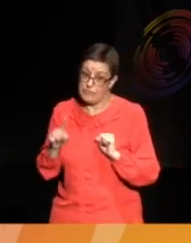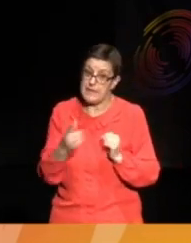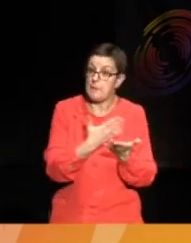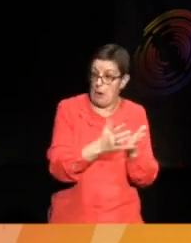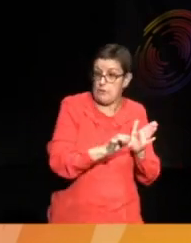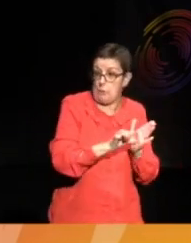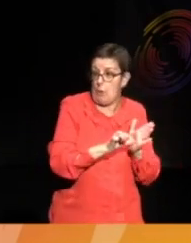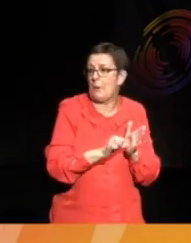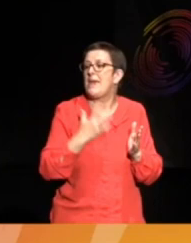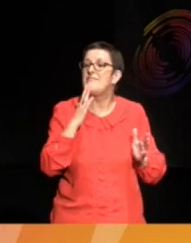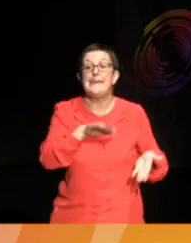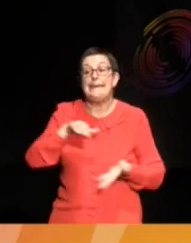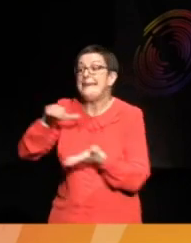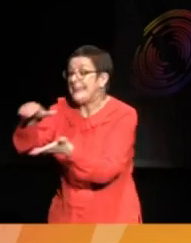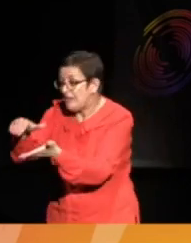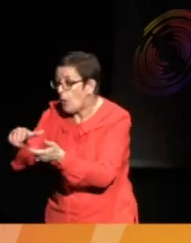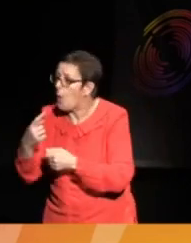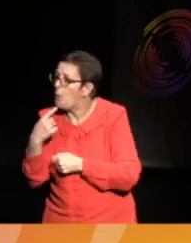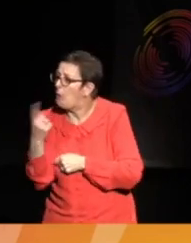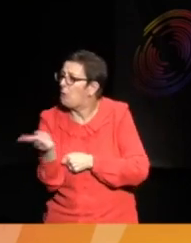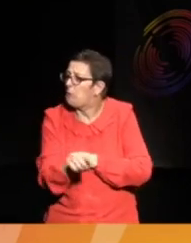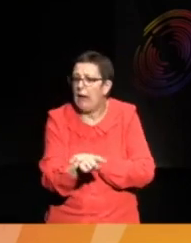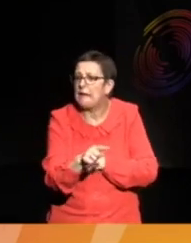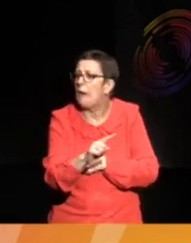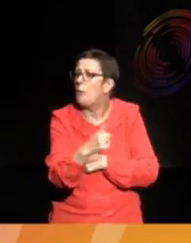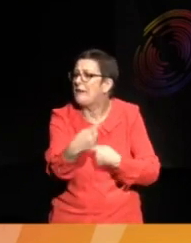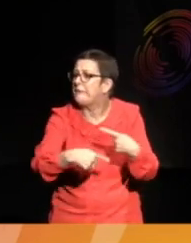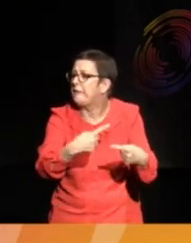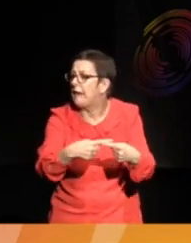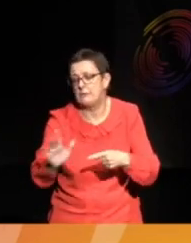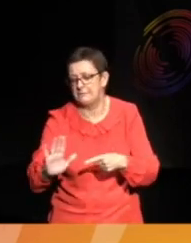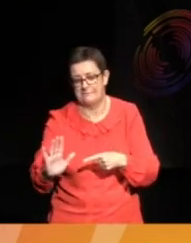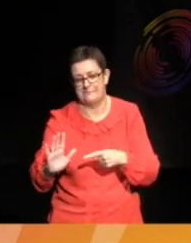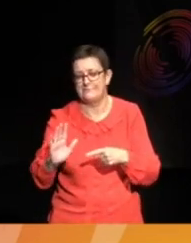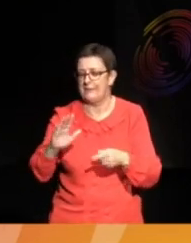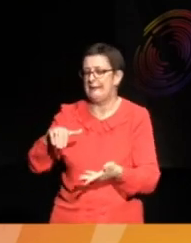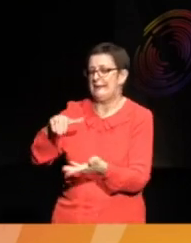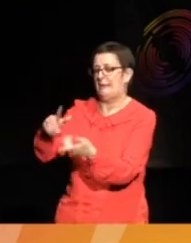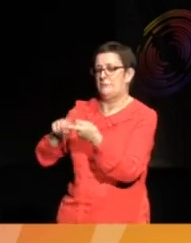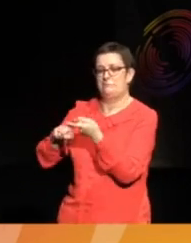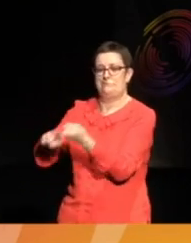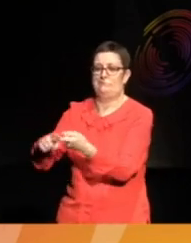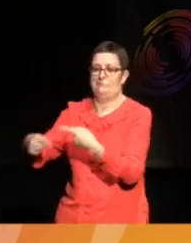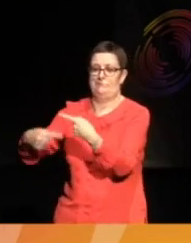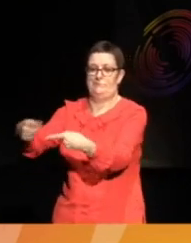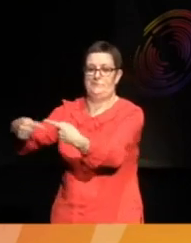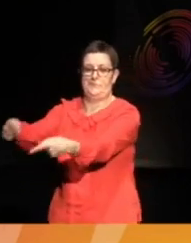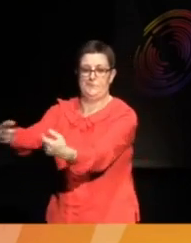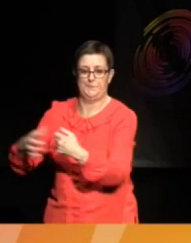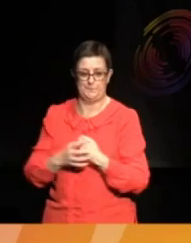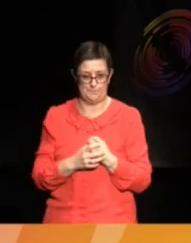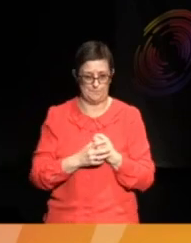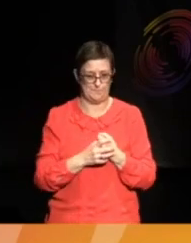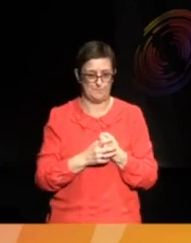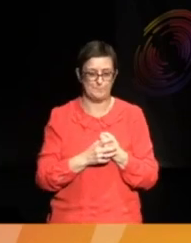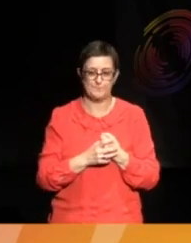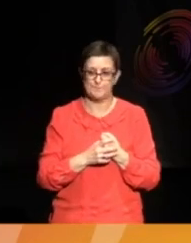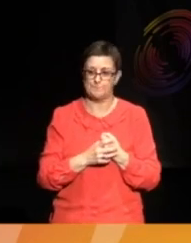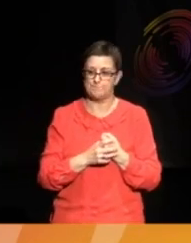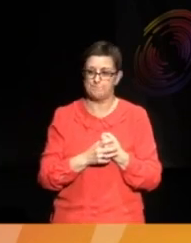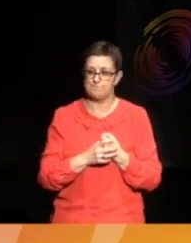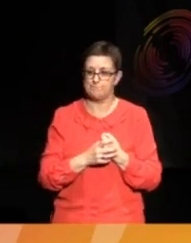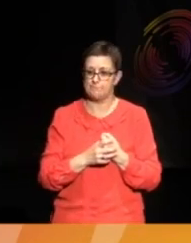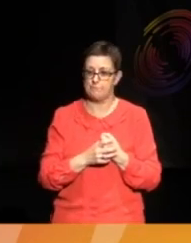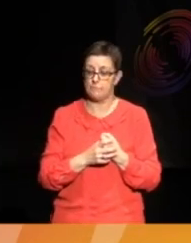So, it was returned, and actually, we, it's, for me, so much of the conversation